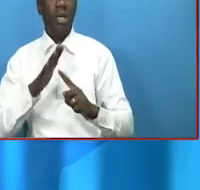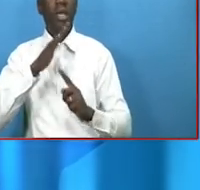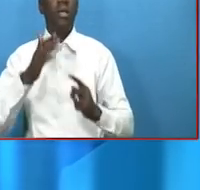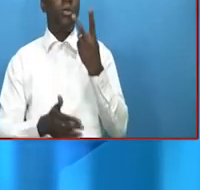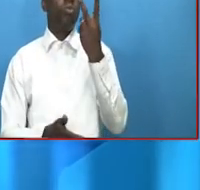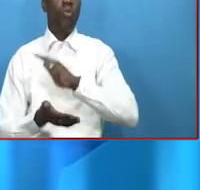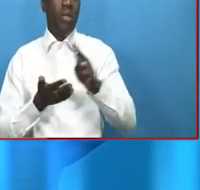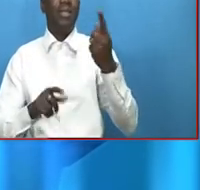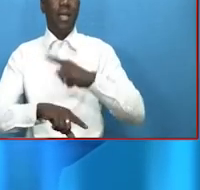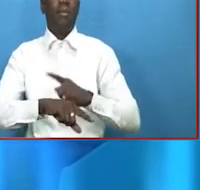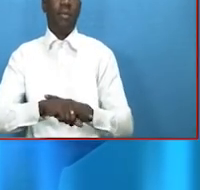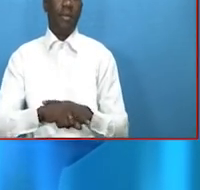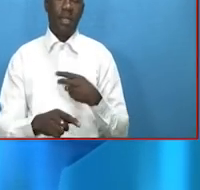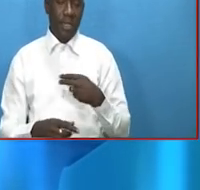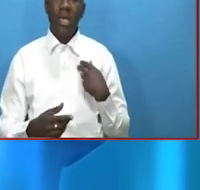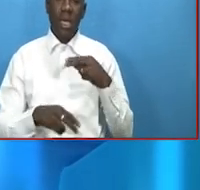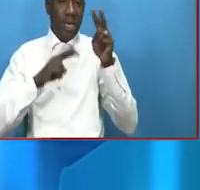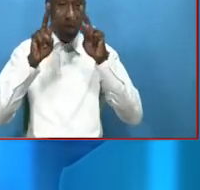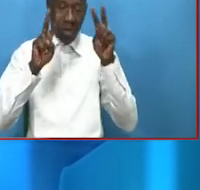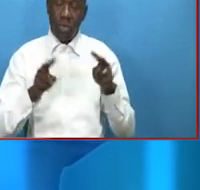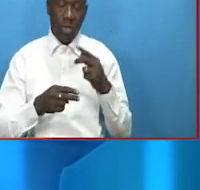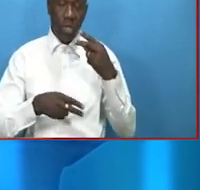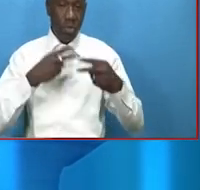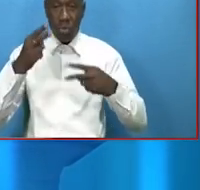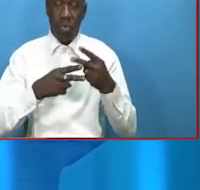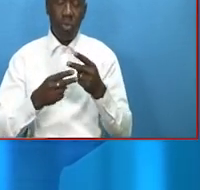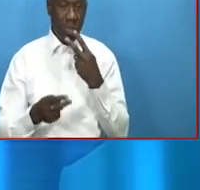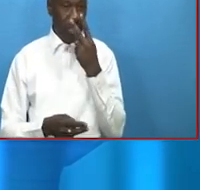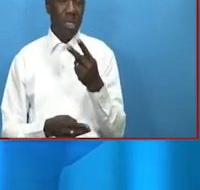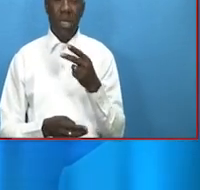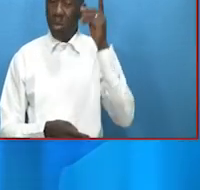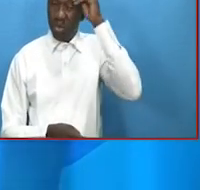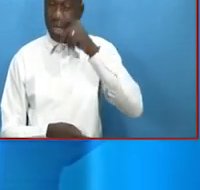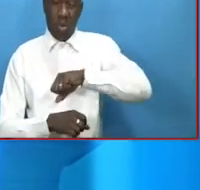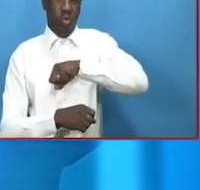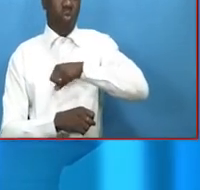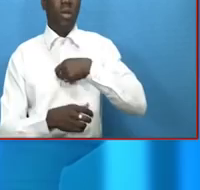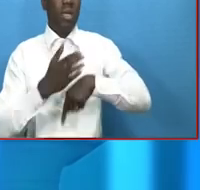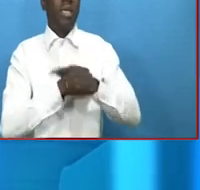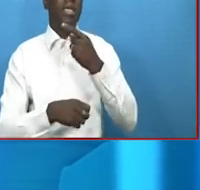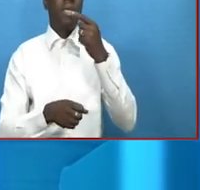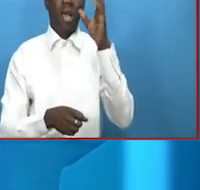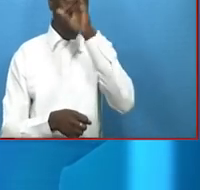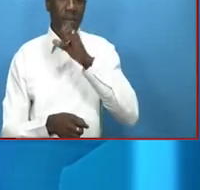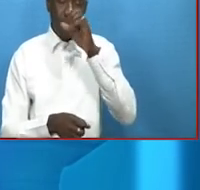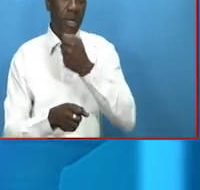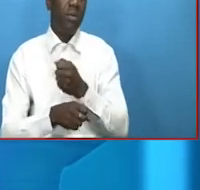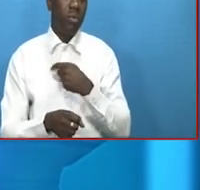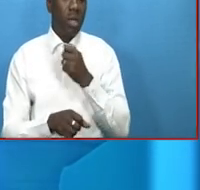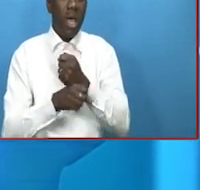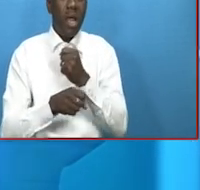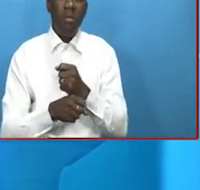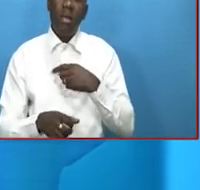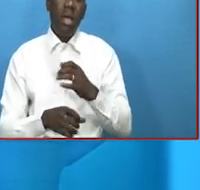news, we looked at the so-called epidemic of political dynasties on the African continent, which allows political elites to turn public